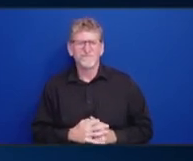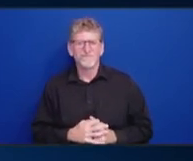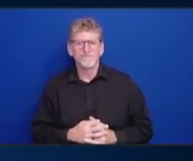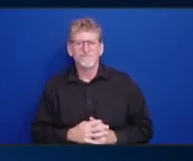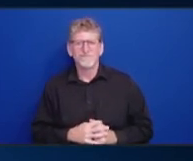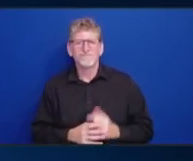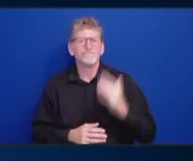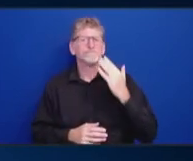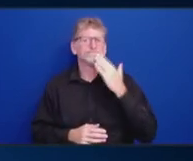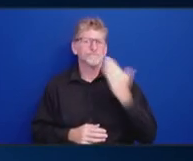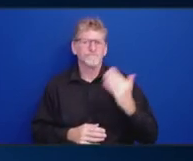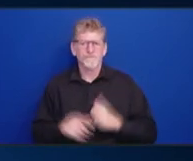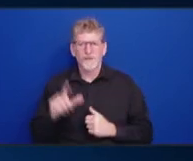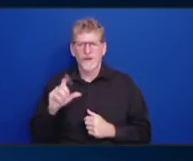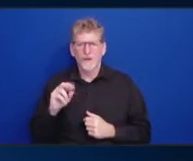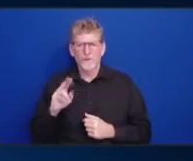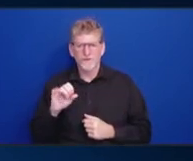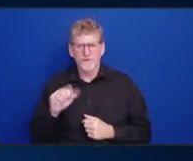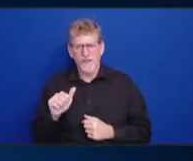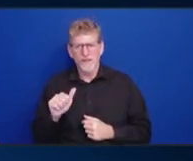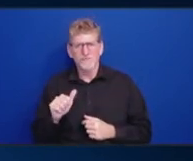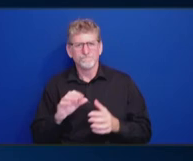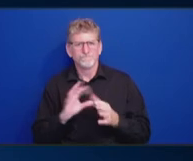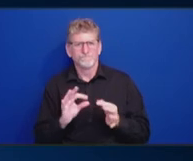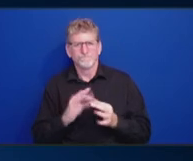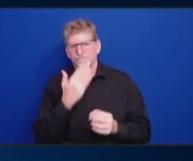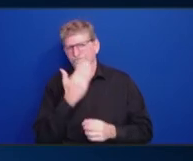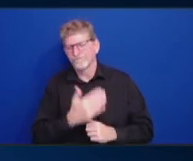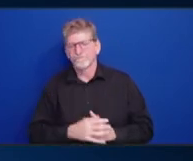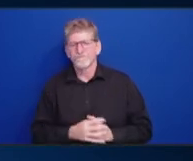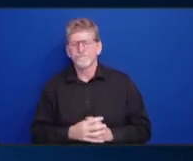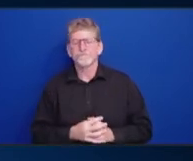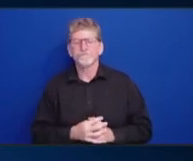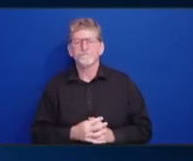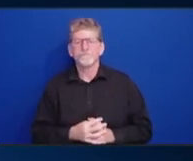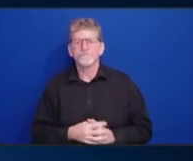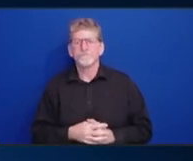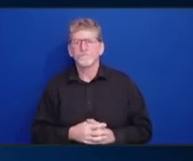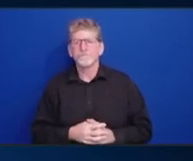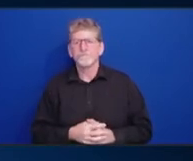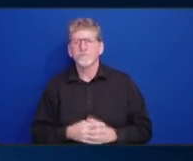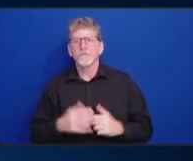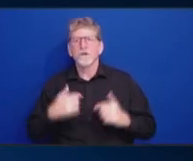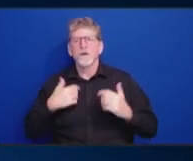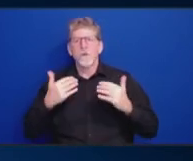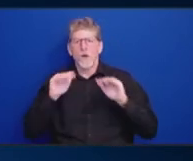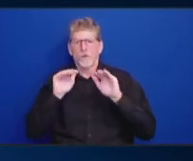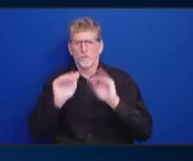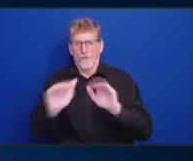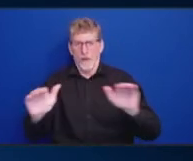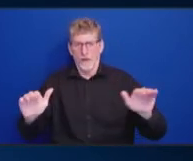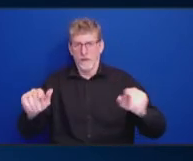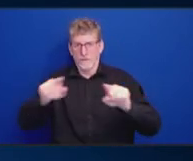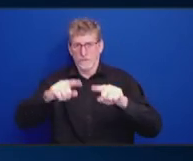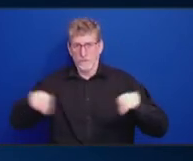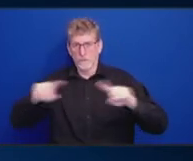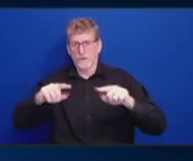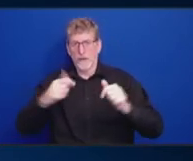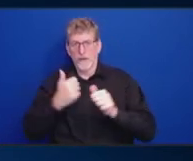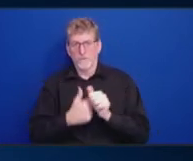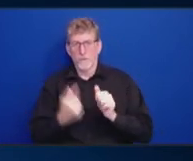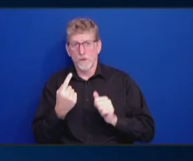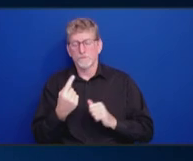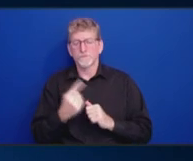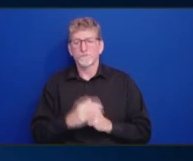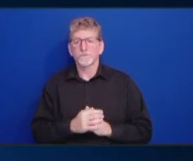I just want to, again, remind everyone that, you know, there is also a limited staff